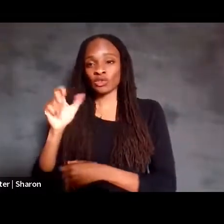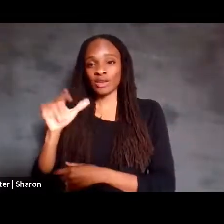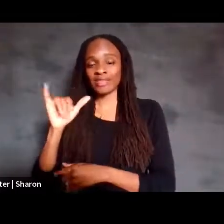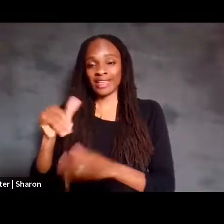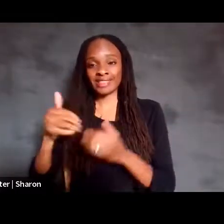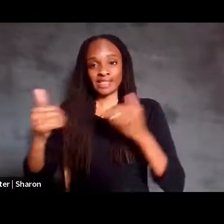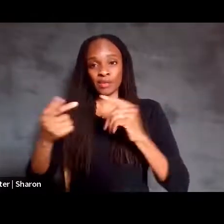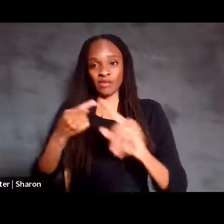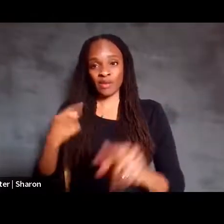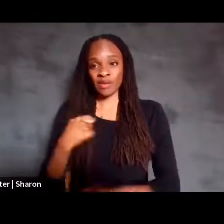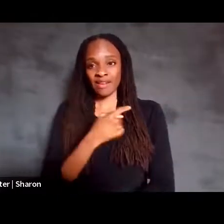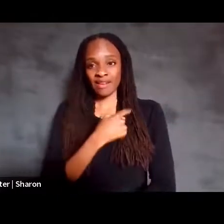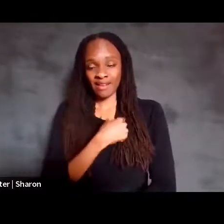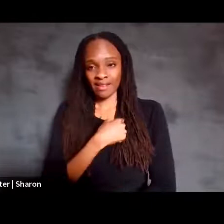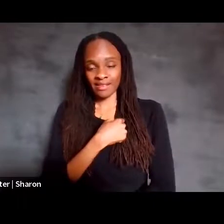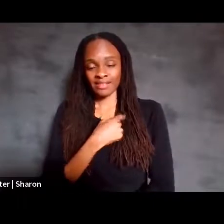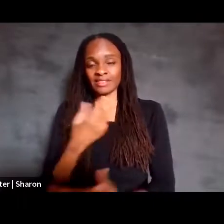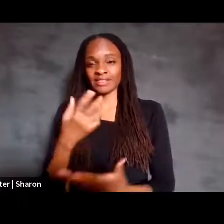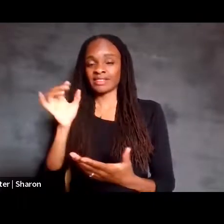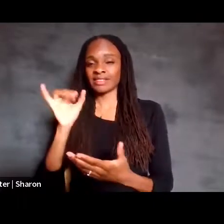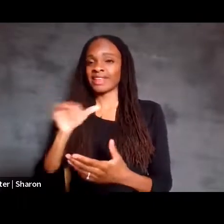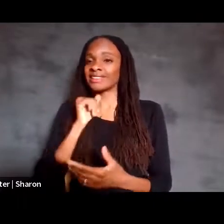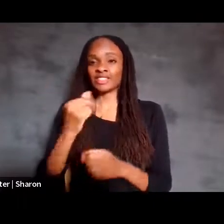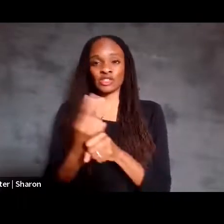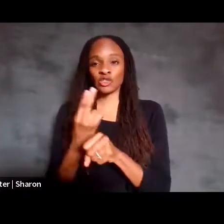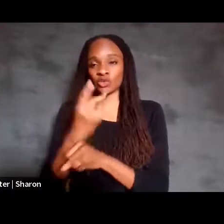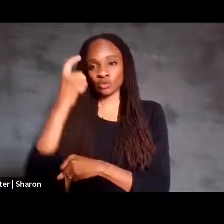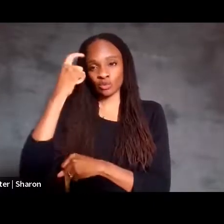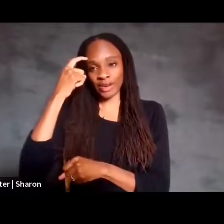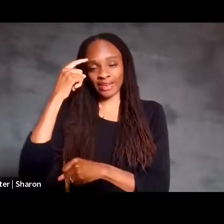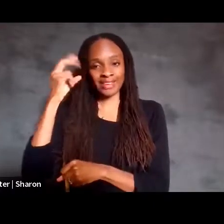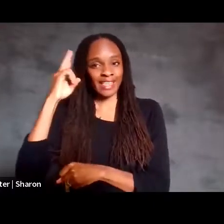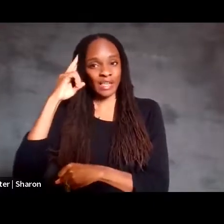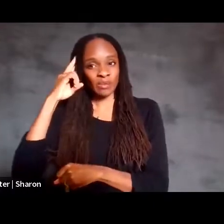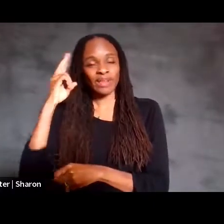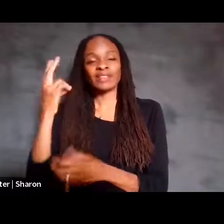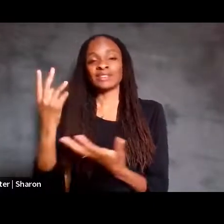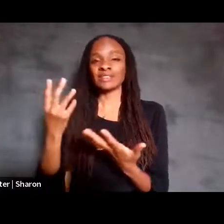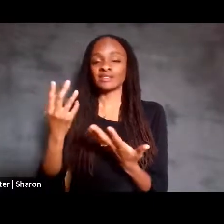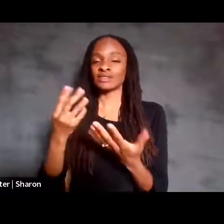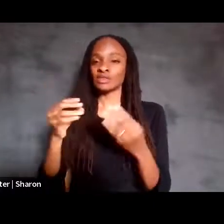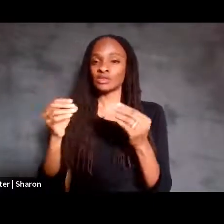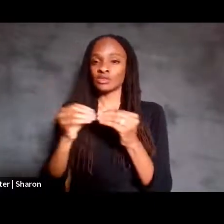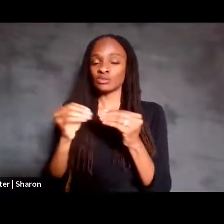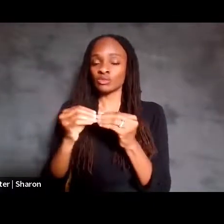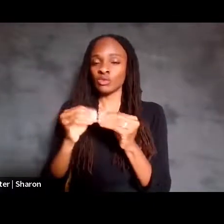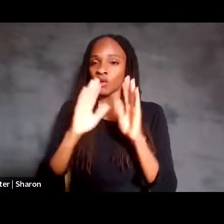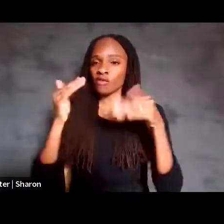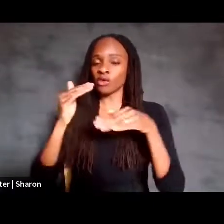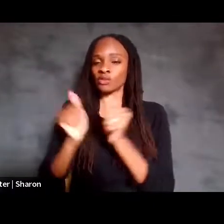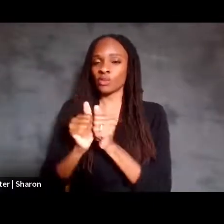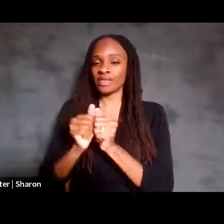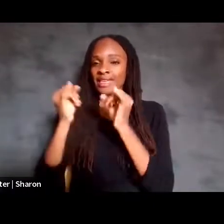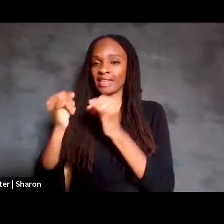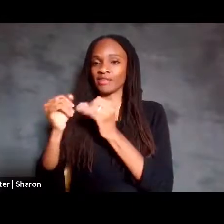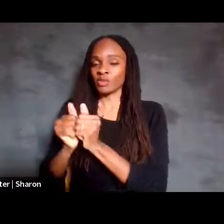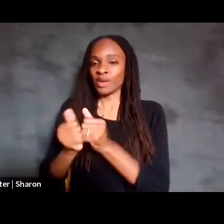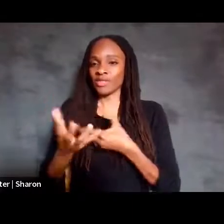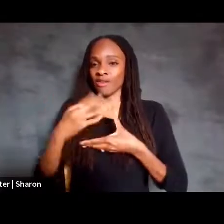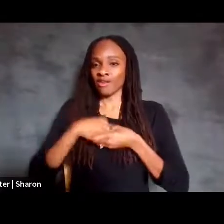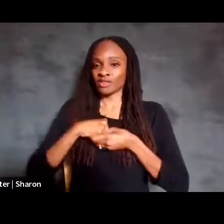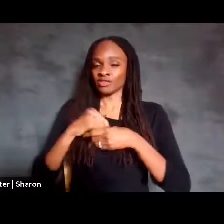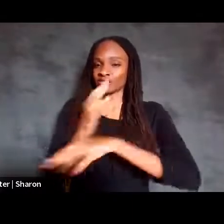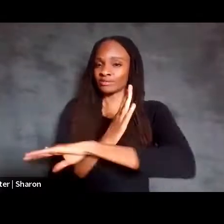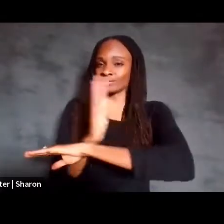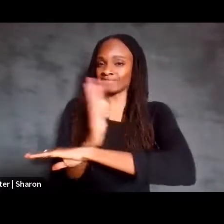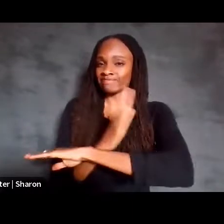it focuses on research with individuals that have autism spectrum disorder, and many of whom are